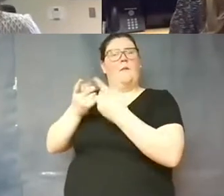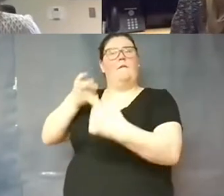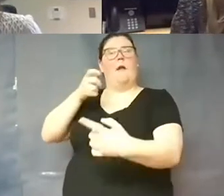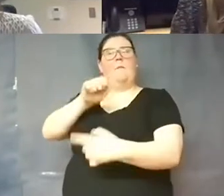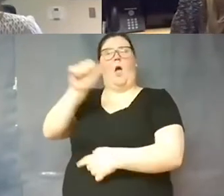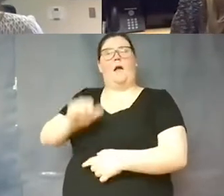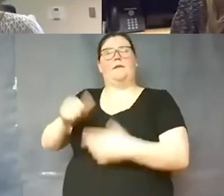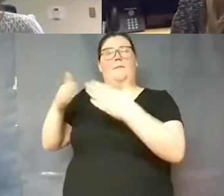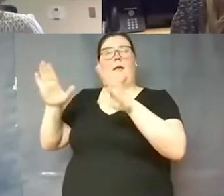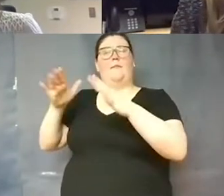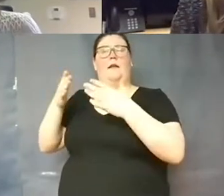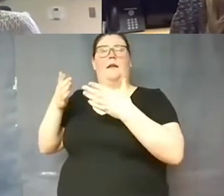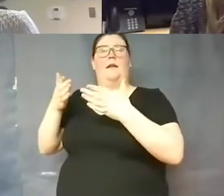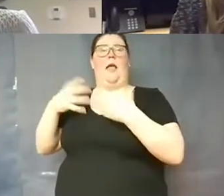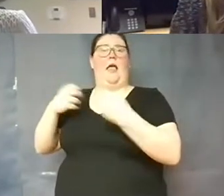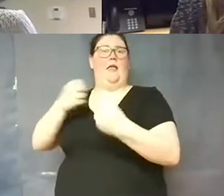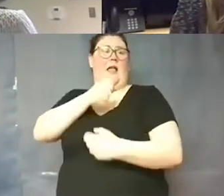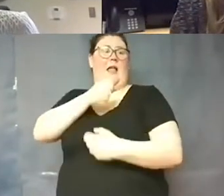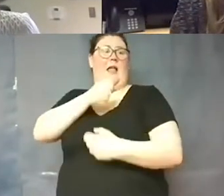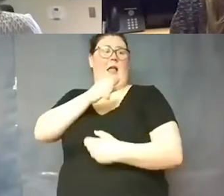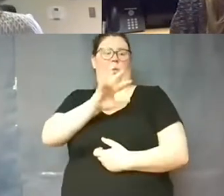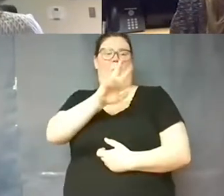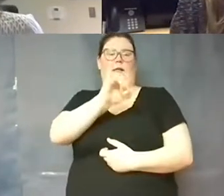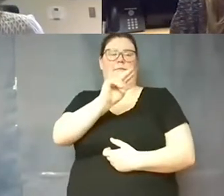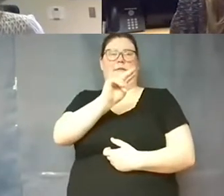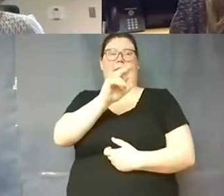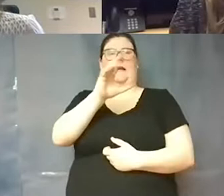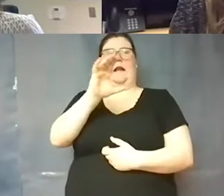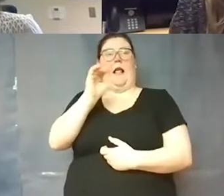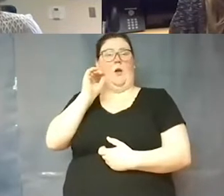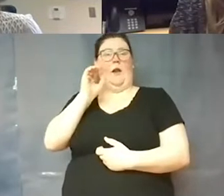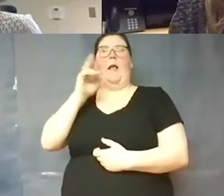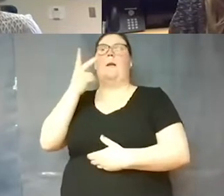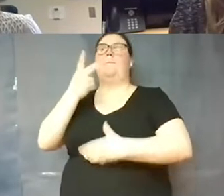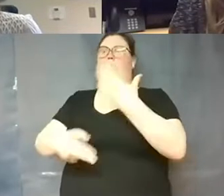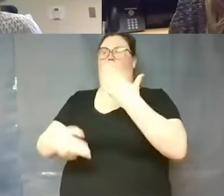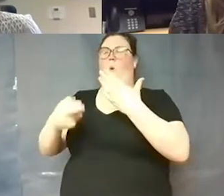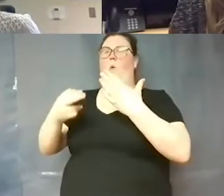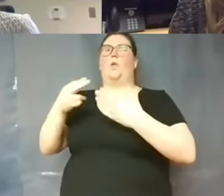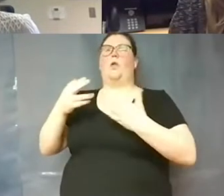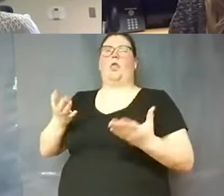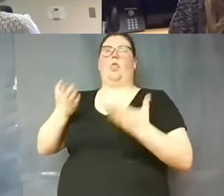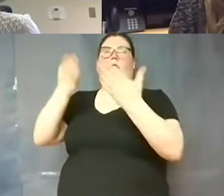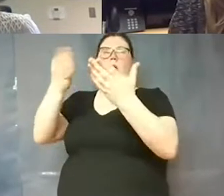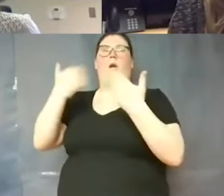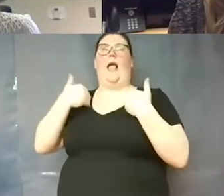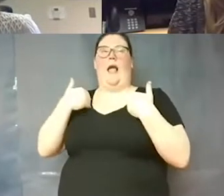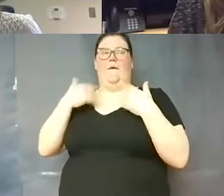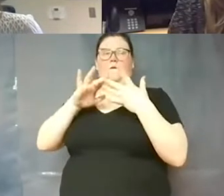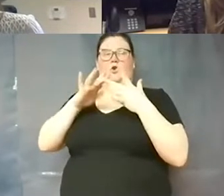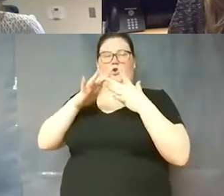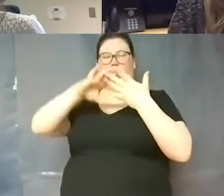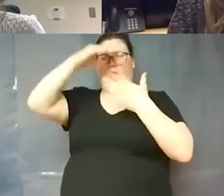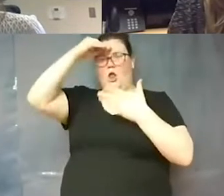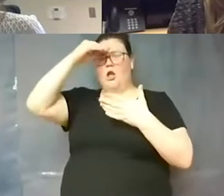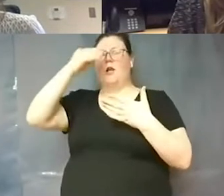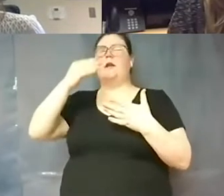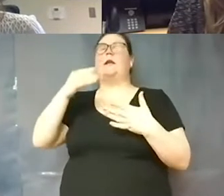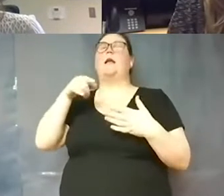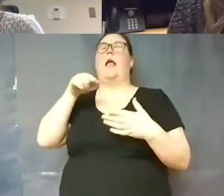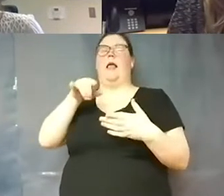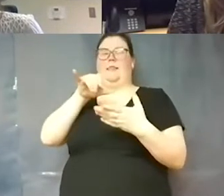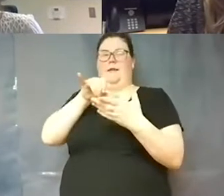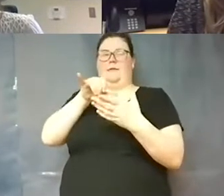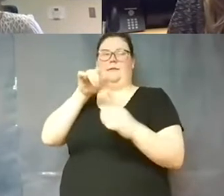health and williamson county um both both of our health authorities recommend that we have virtual learning at this point in the um in